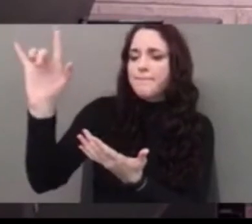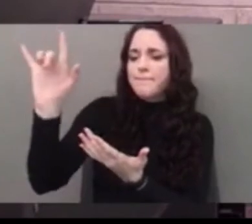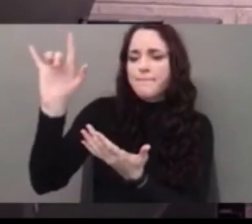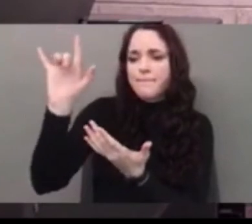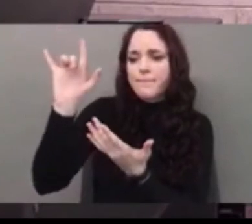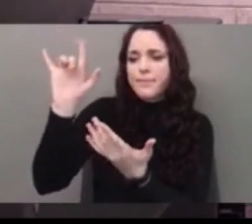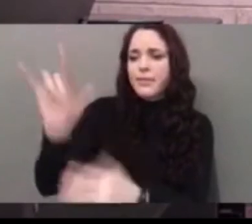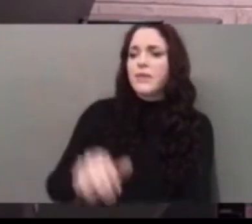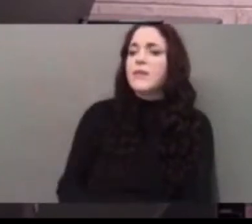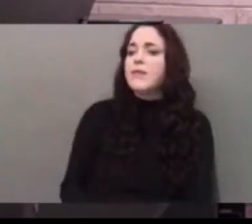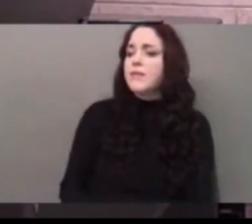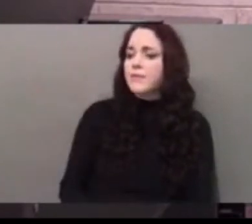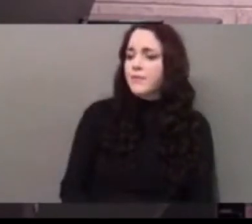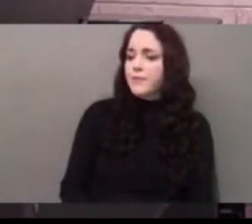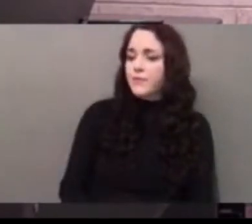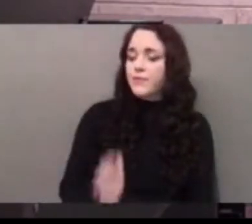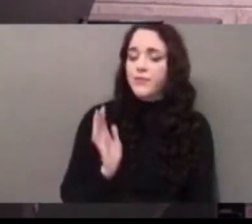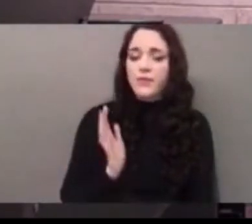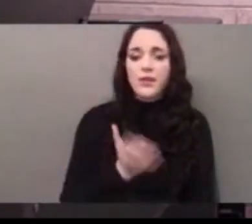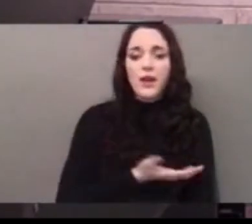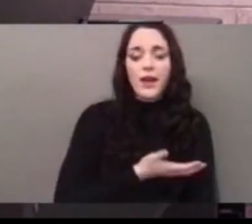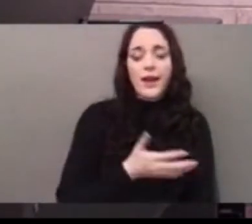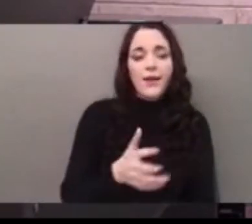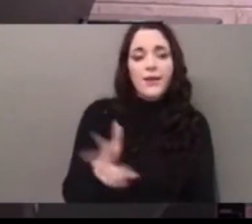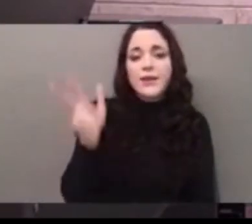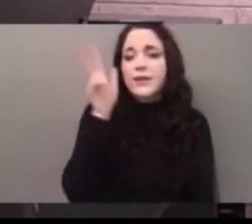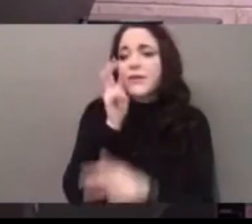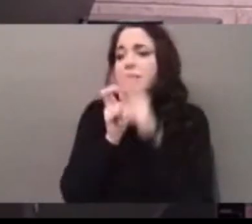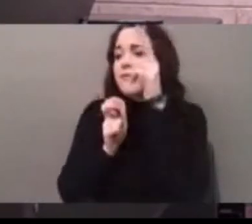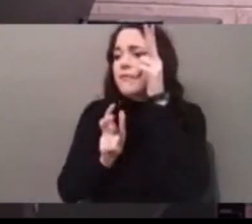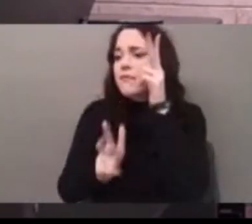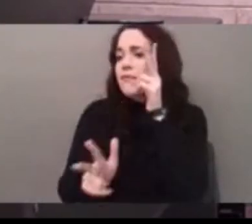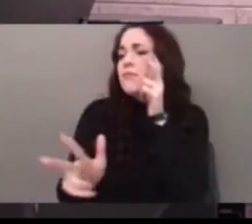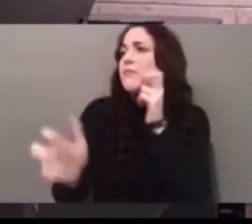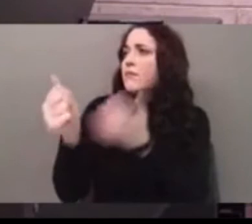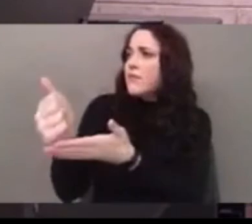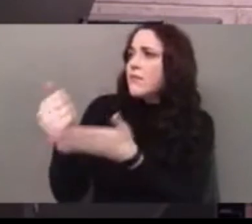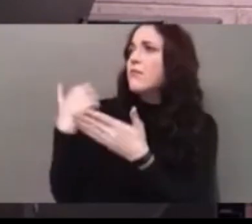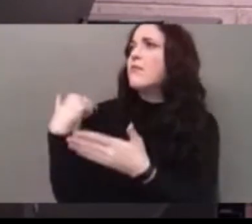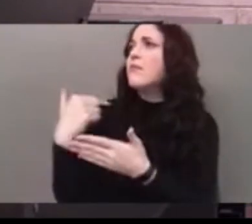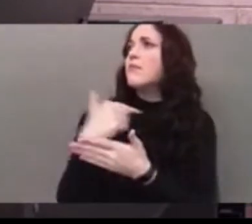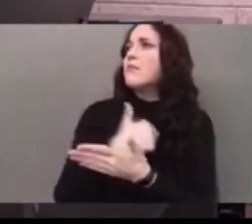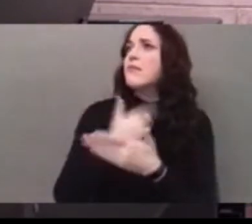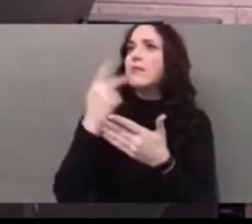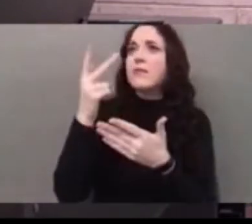And say our ears, Lord.